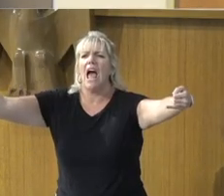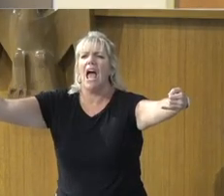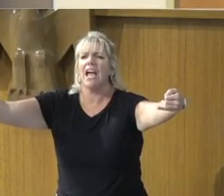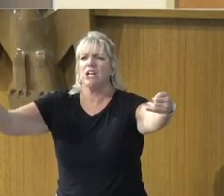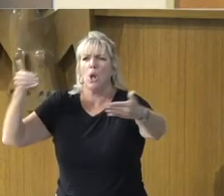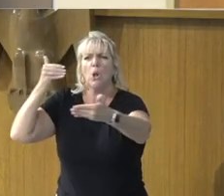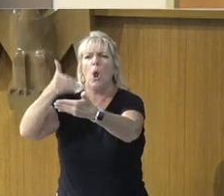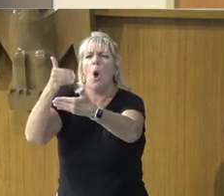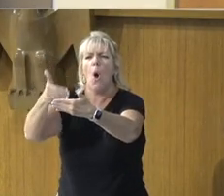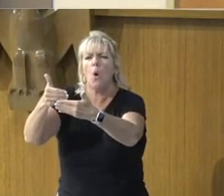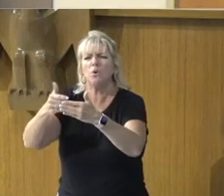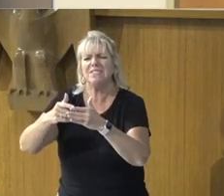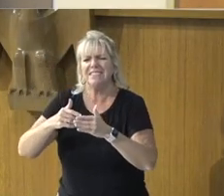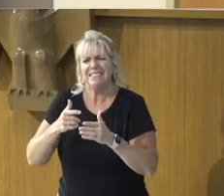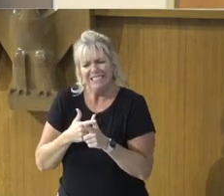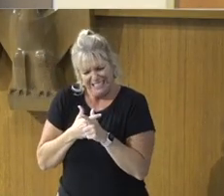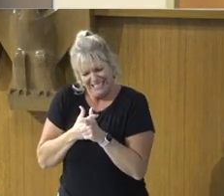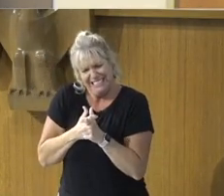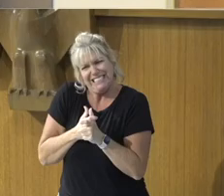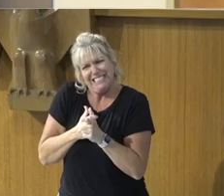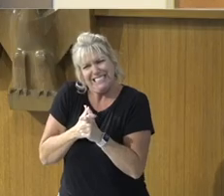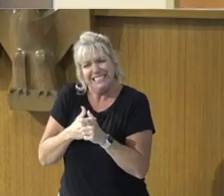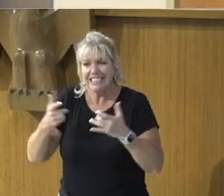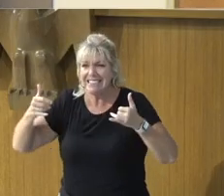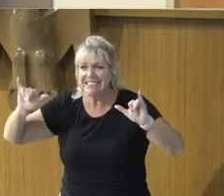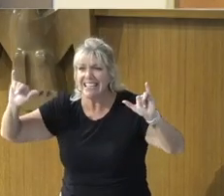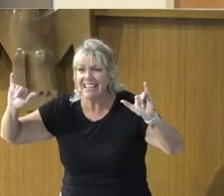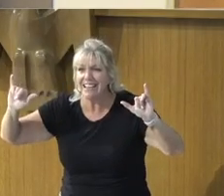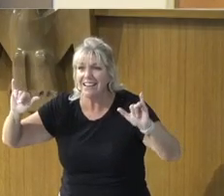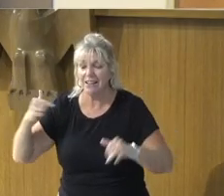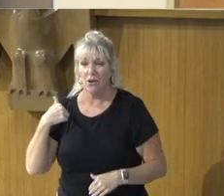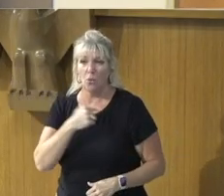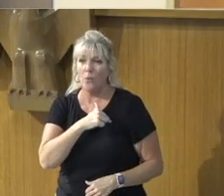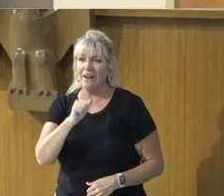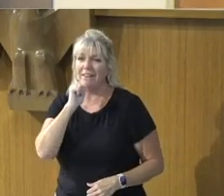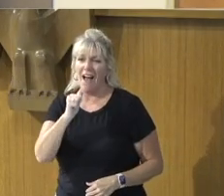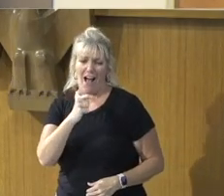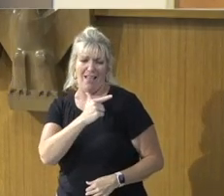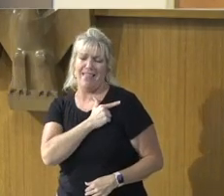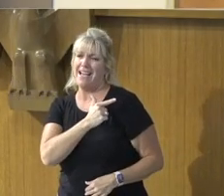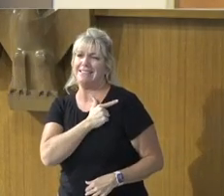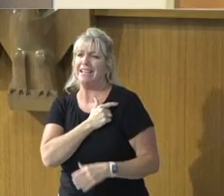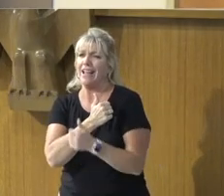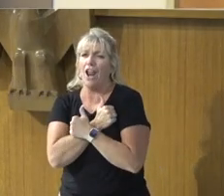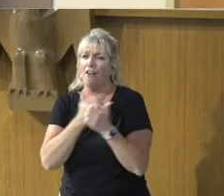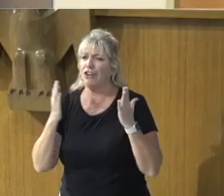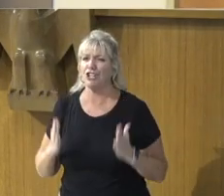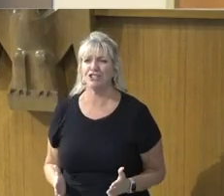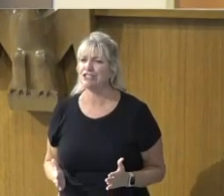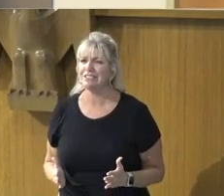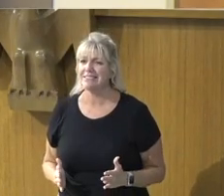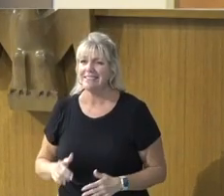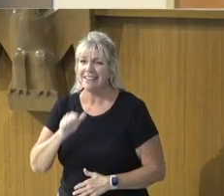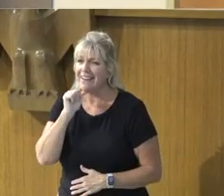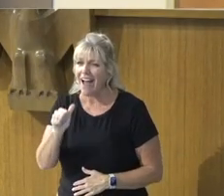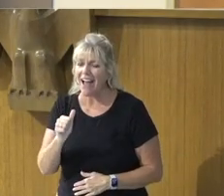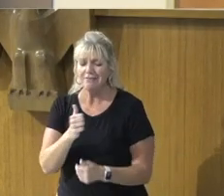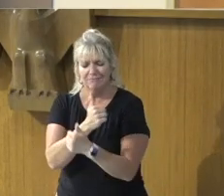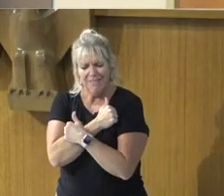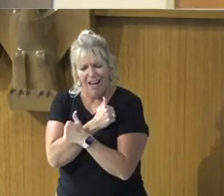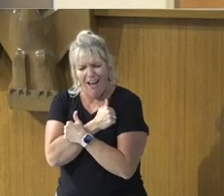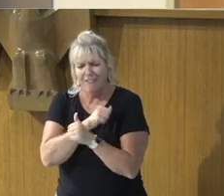I mean, We are not to be, Love lazy, Or lazy lovers, But to go on, And on,